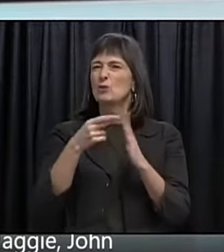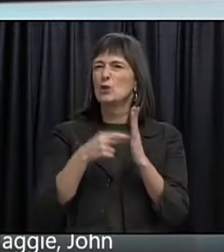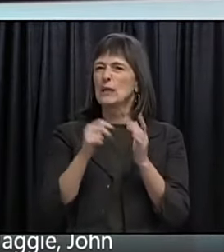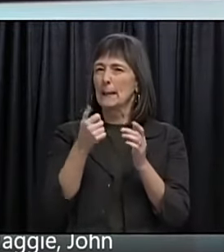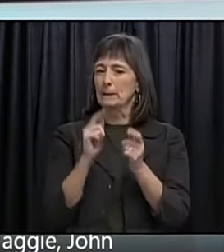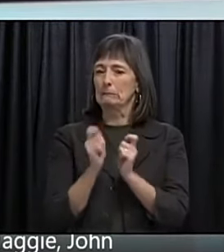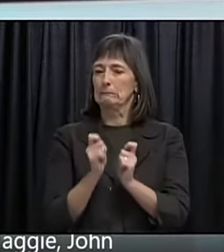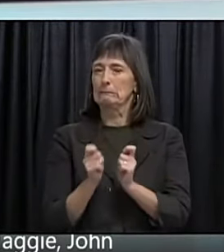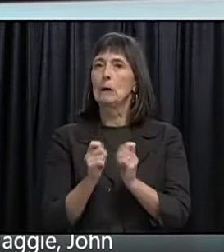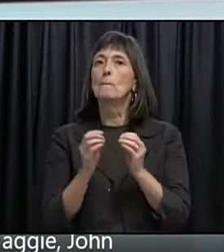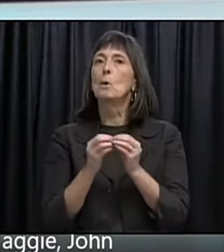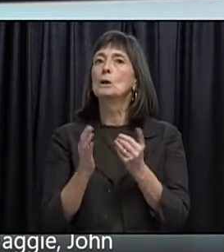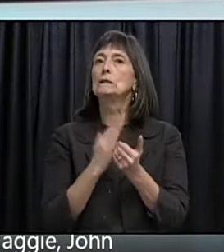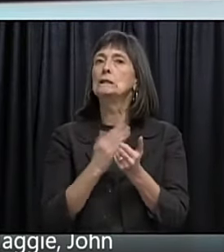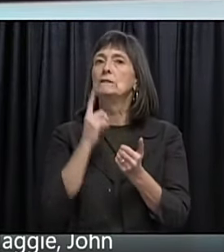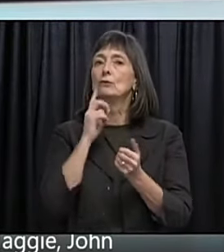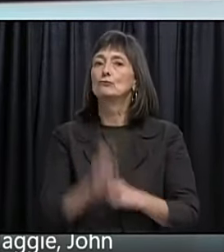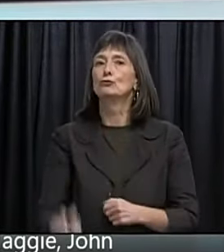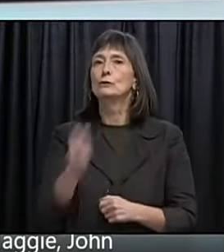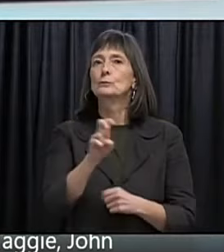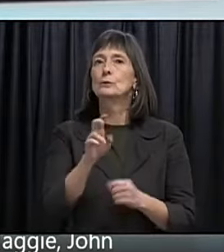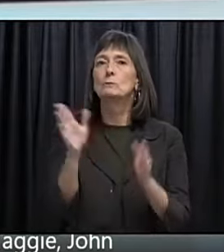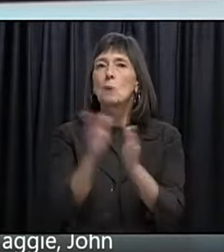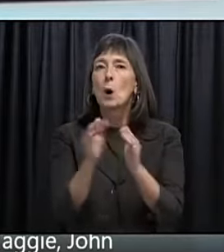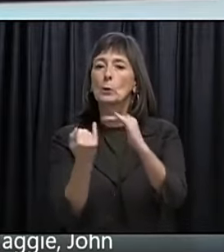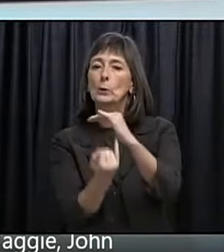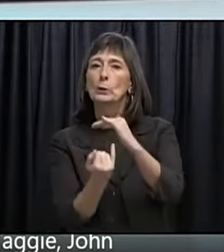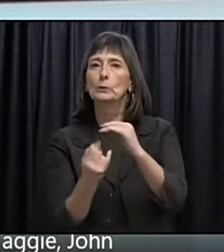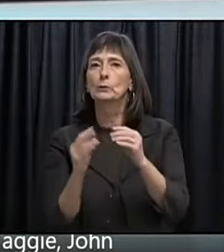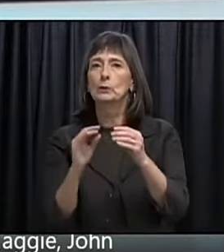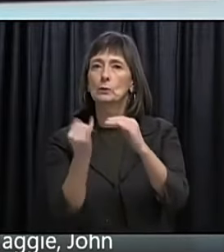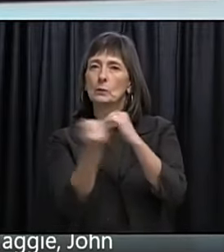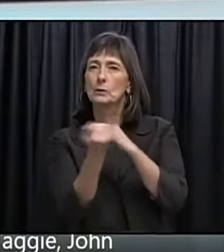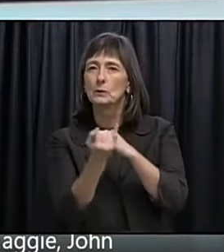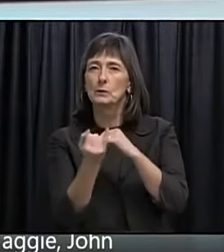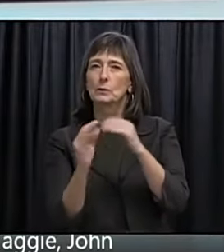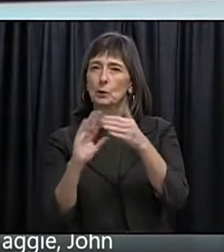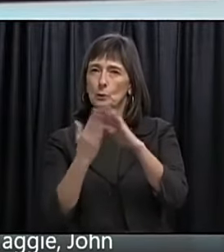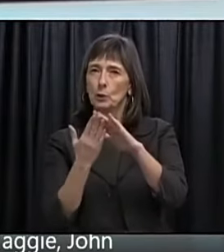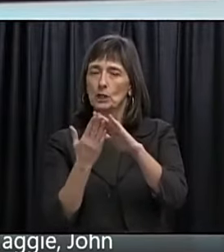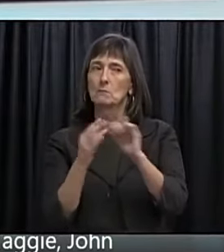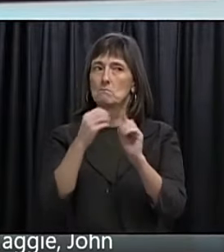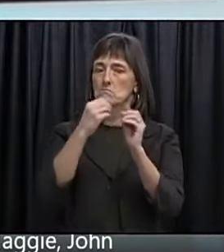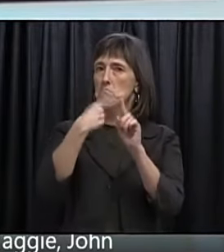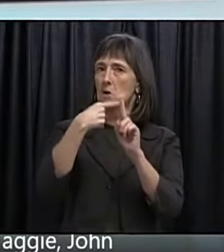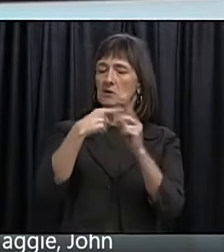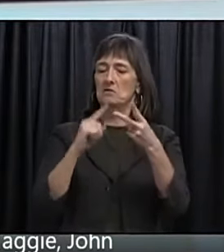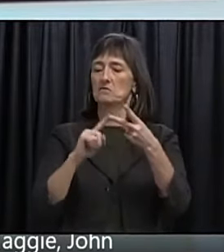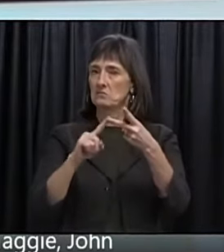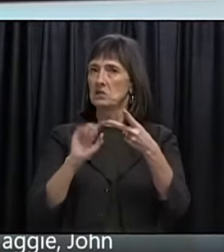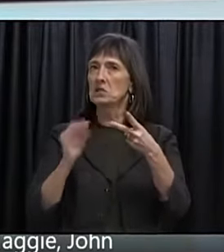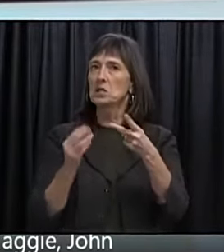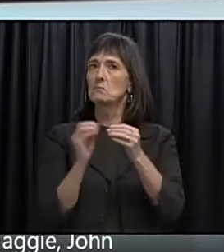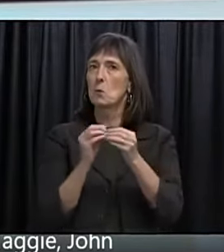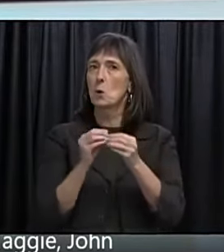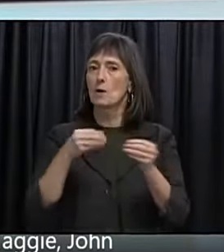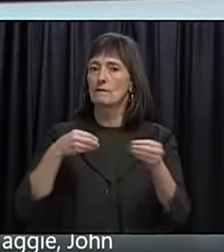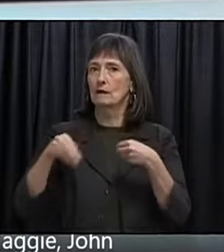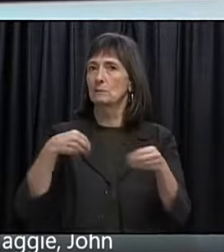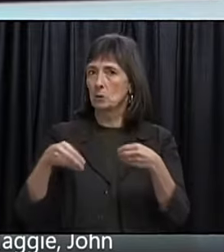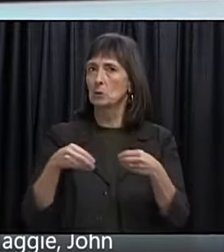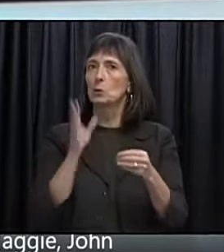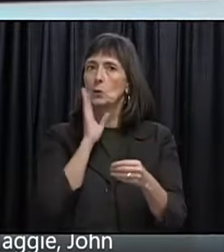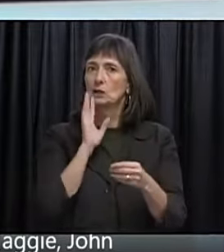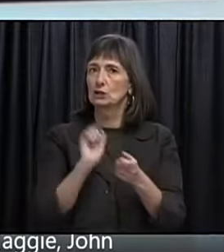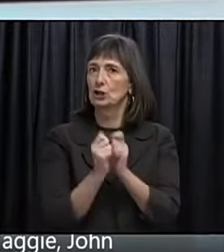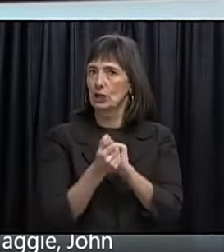Easier. To get. To into. More rural. Isolated communities. So there's. More positive. News on the horizon. It is. The